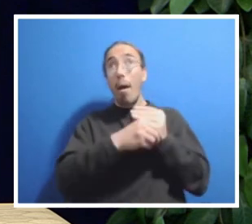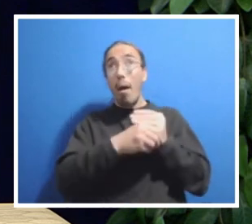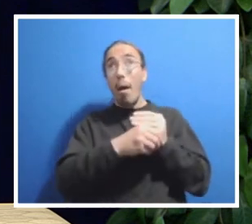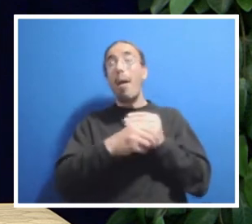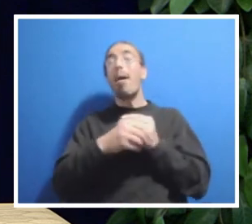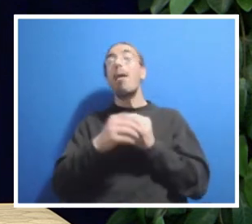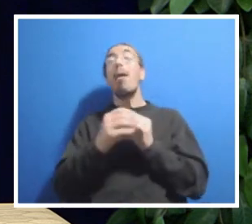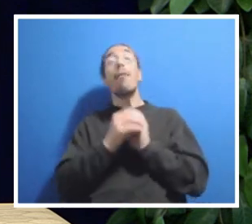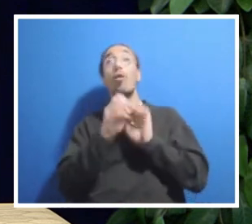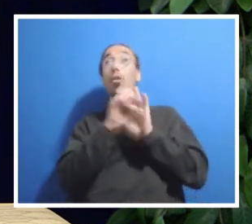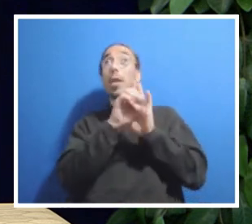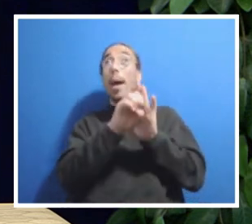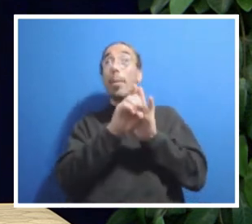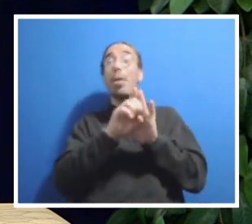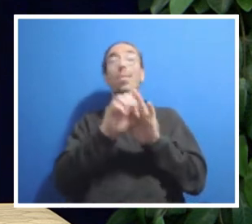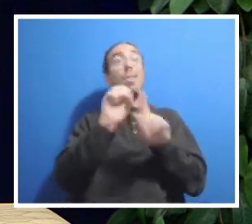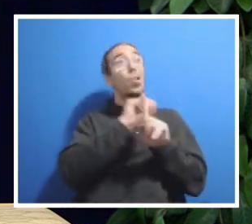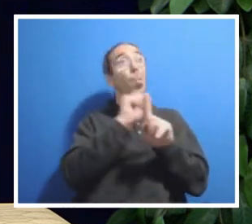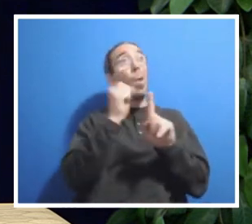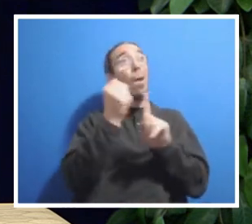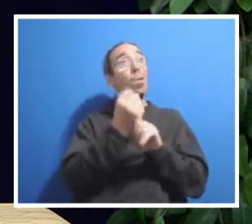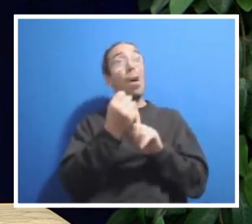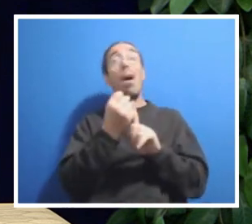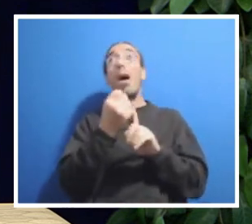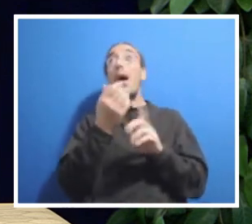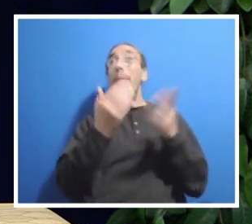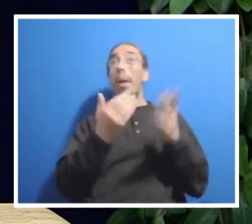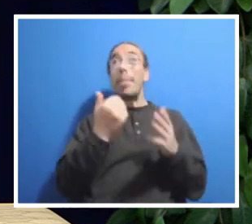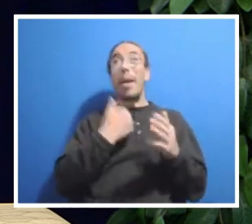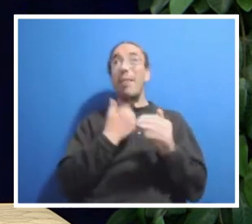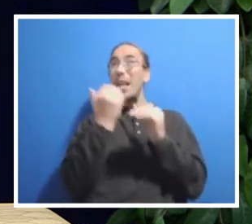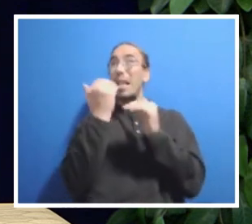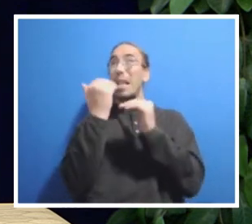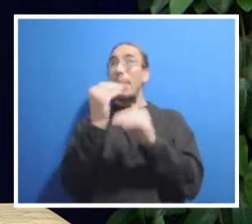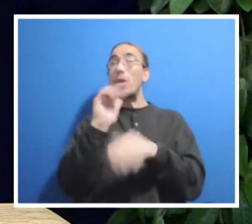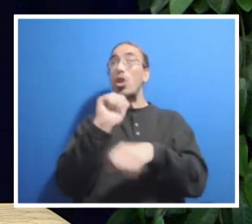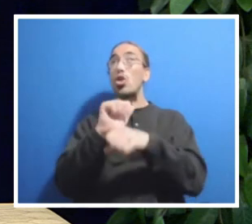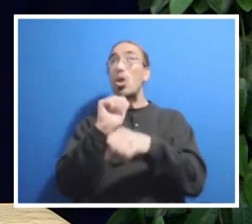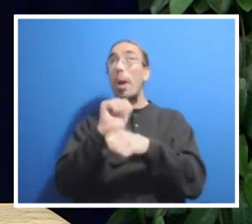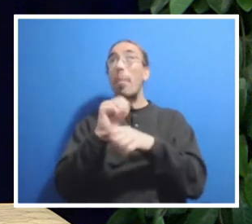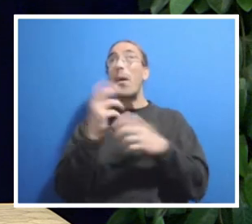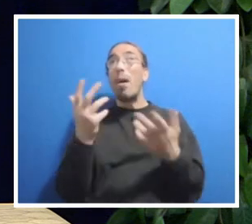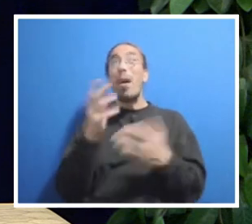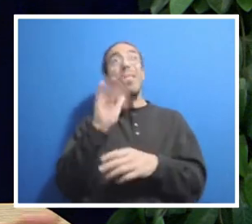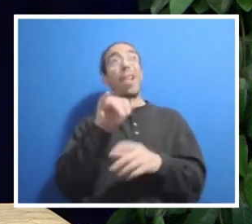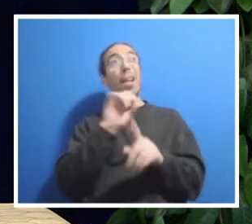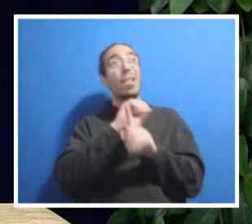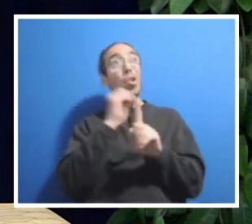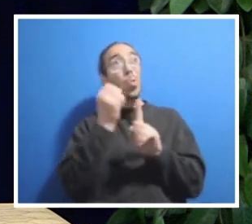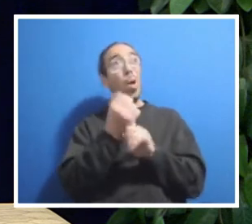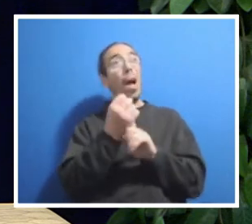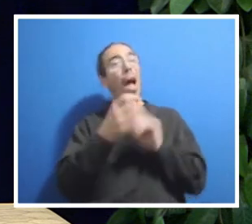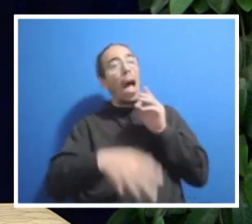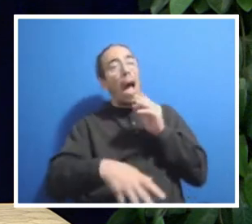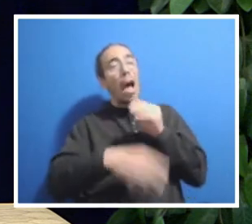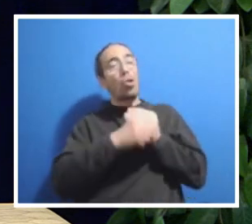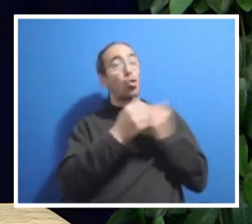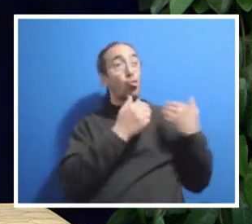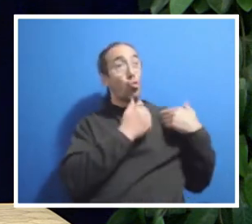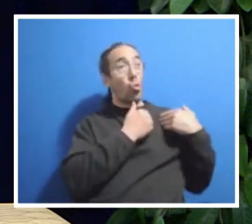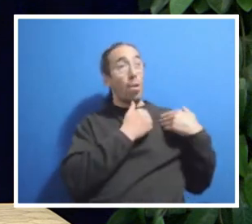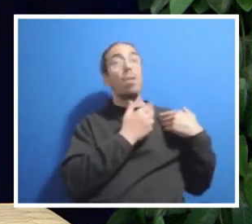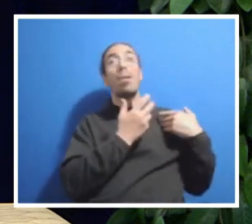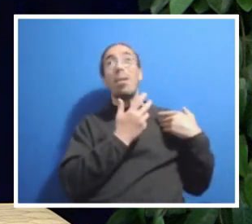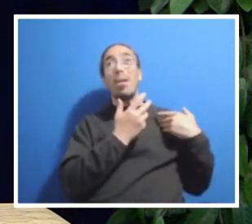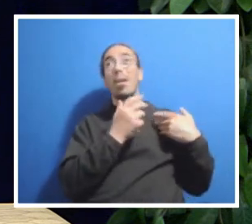example, be a situation where someone may have capacity in their job. And so in that situation, giving someone extra duties maybe shouldn't result